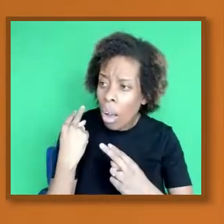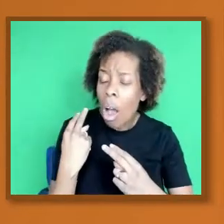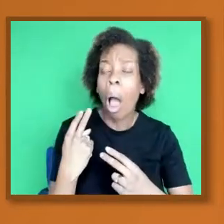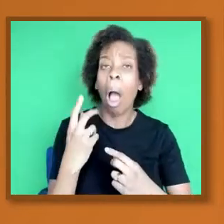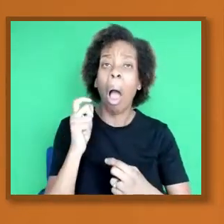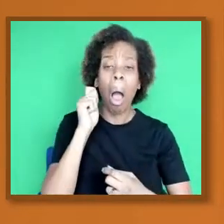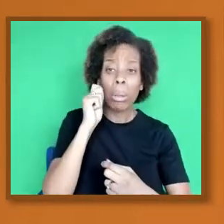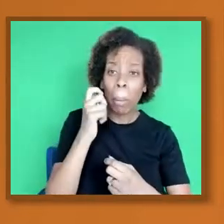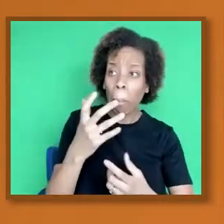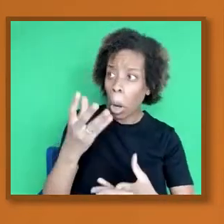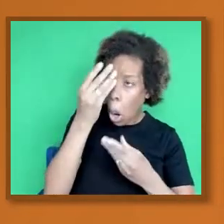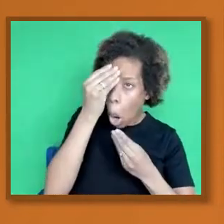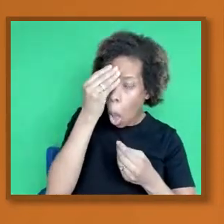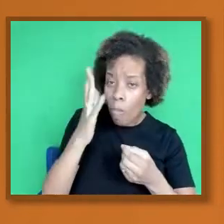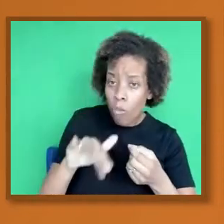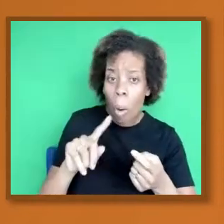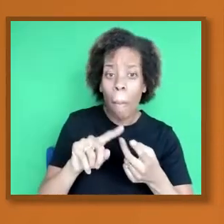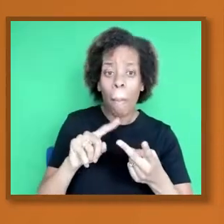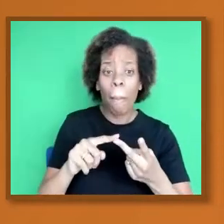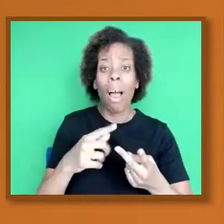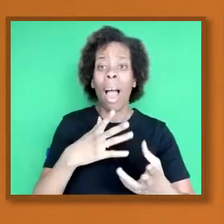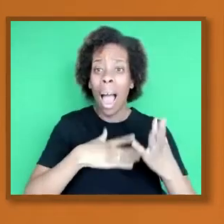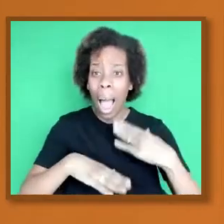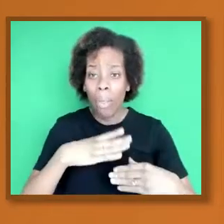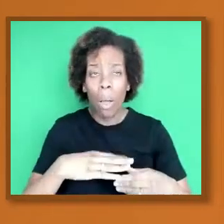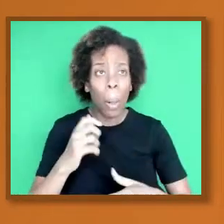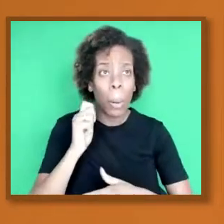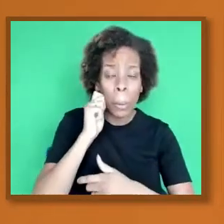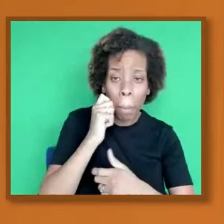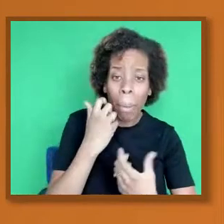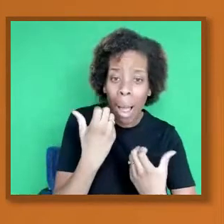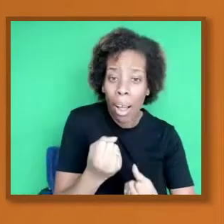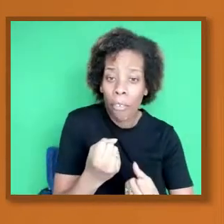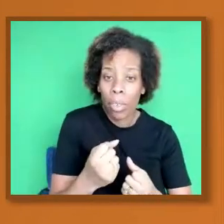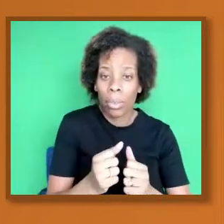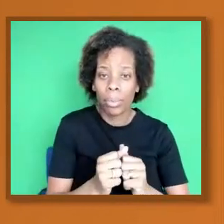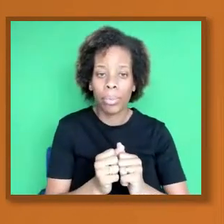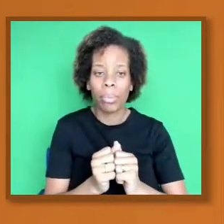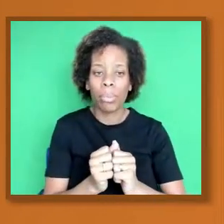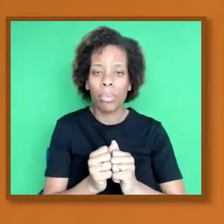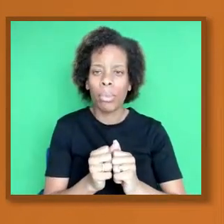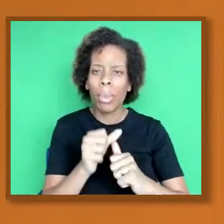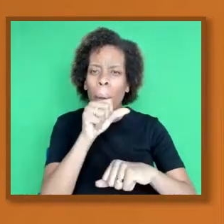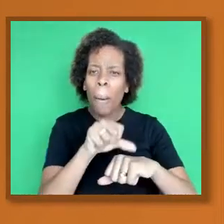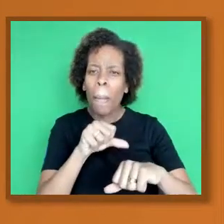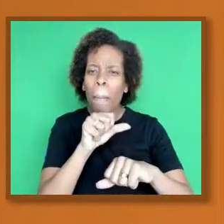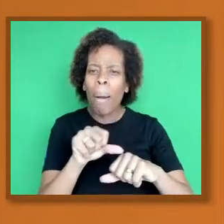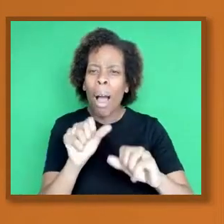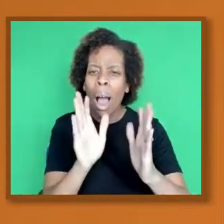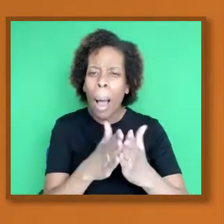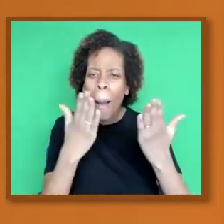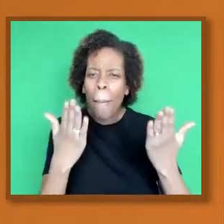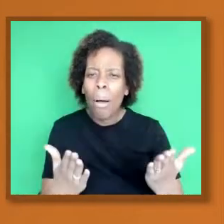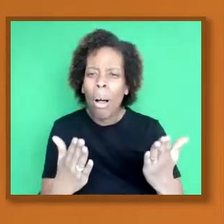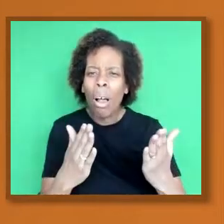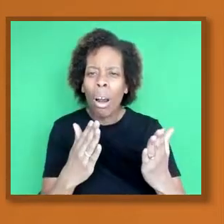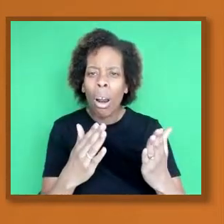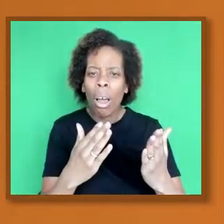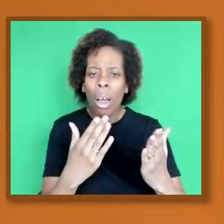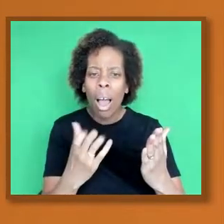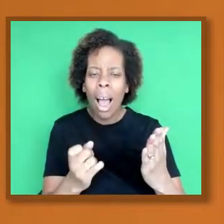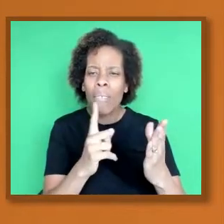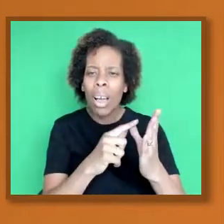If you don't mind, in the book of Acts, for example, Acts 17, 11, talks about two communities, the